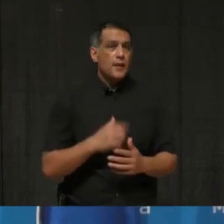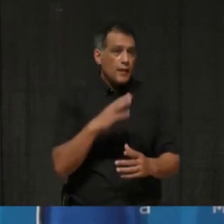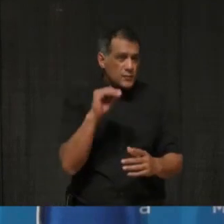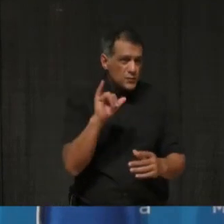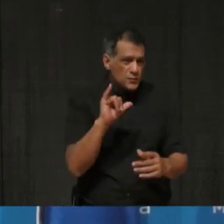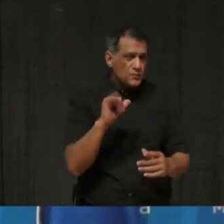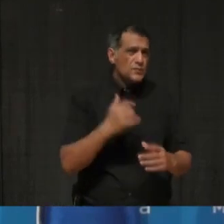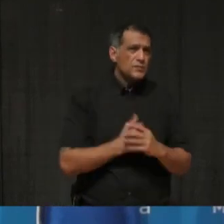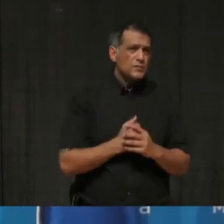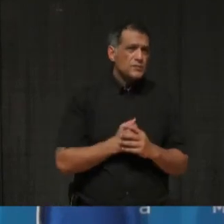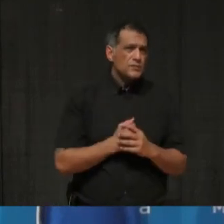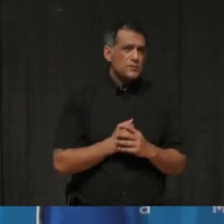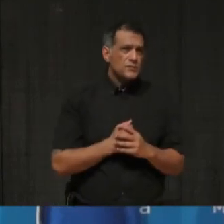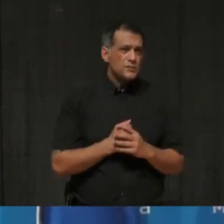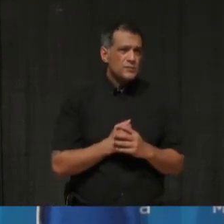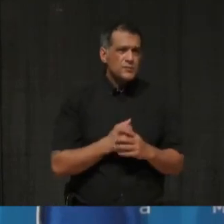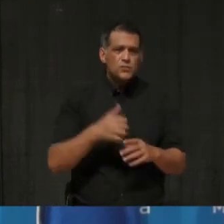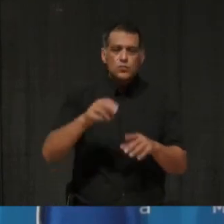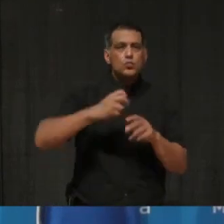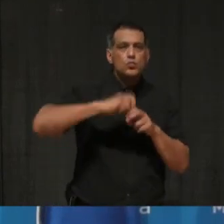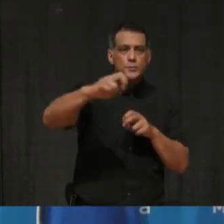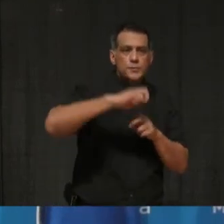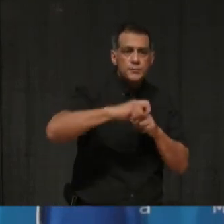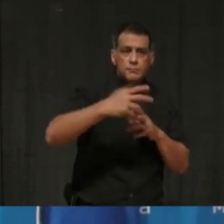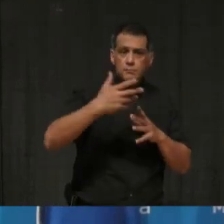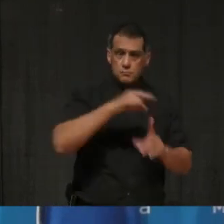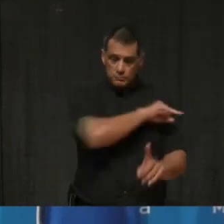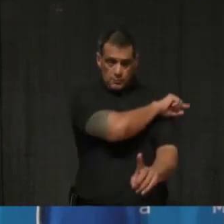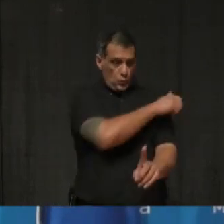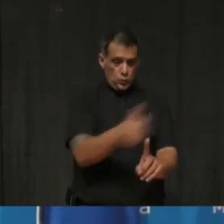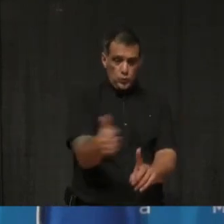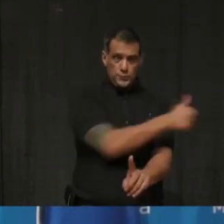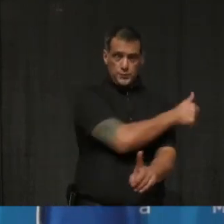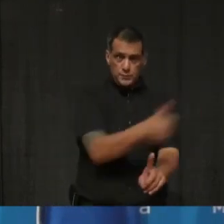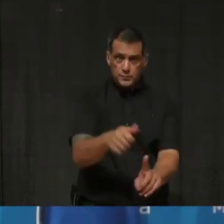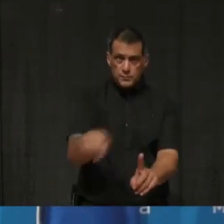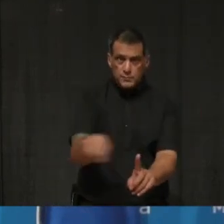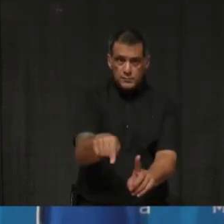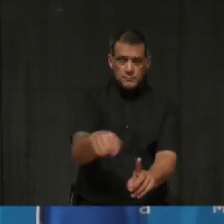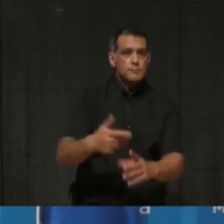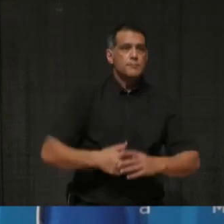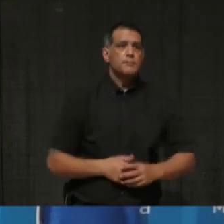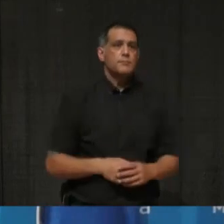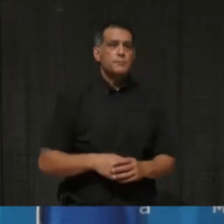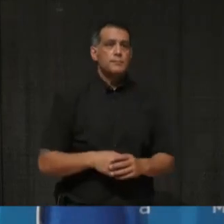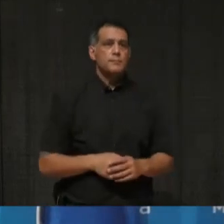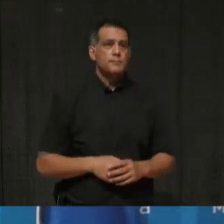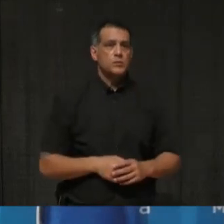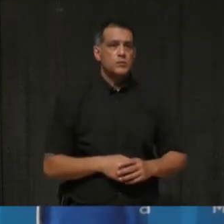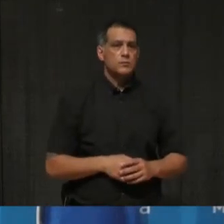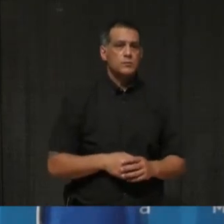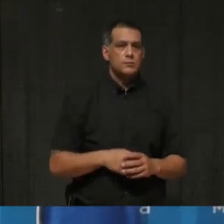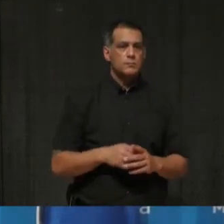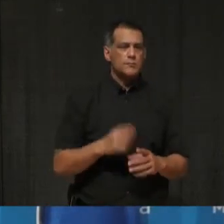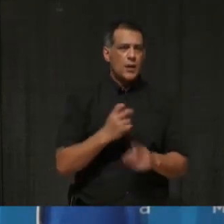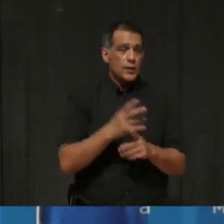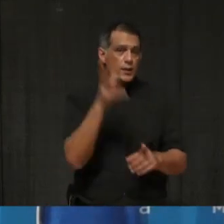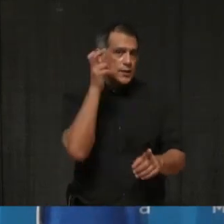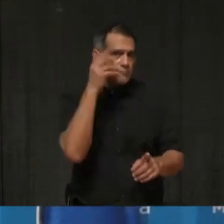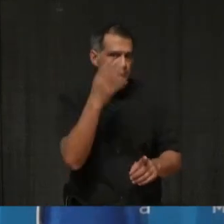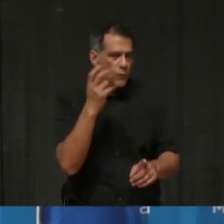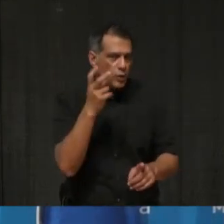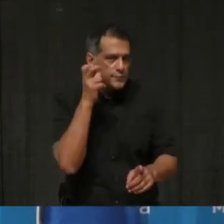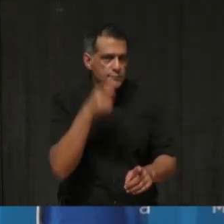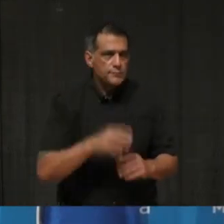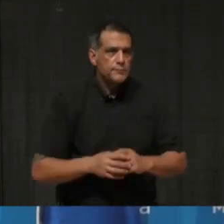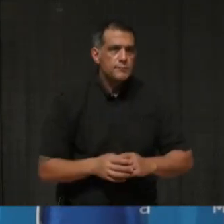of transportation you are providing? Is it protected or, um, I don't know how? Um, I'm going to ask